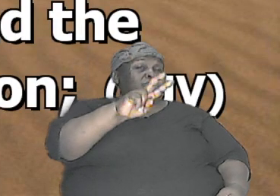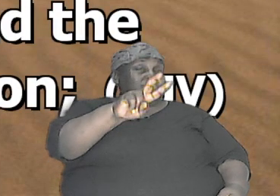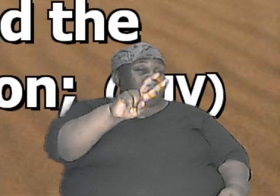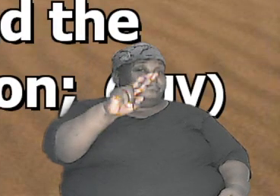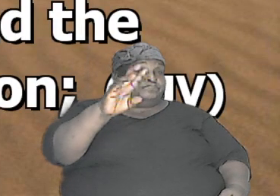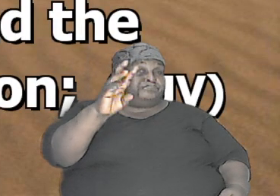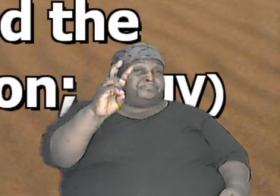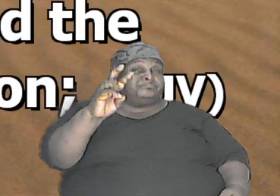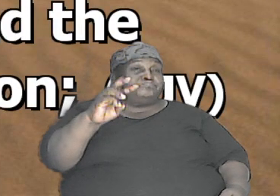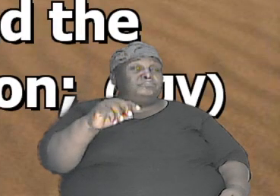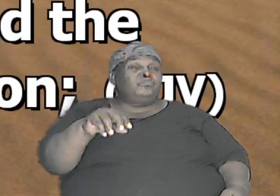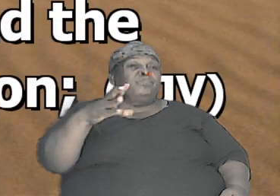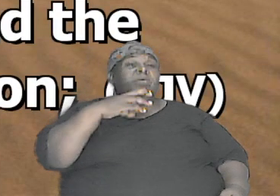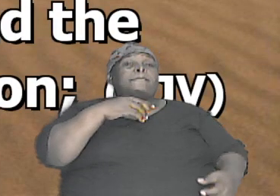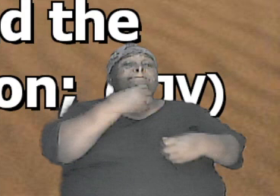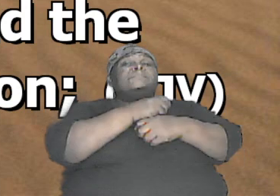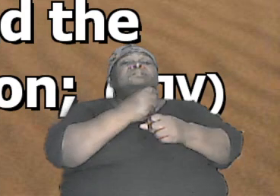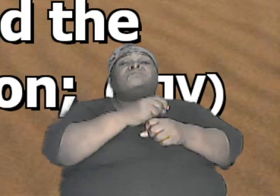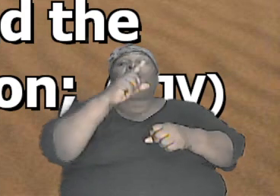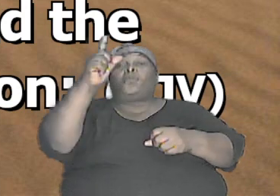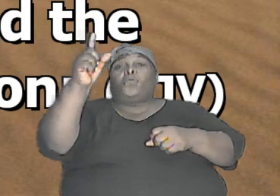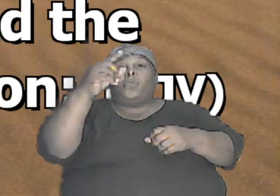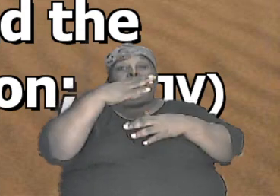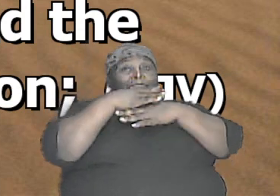and hath made of one blood